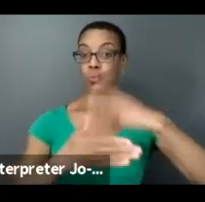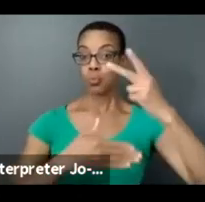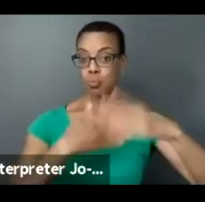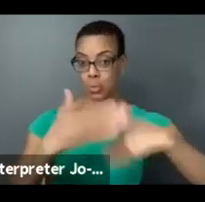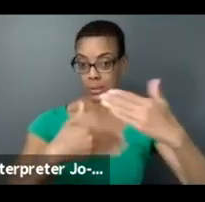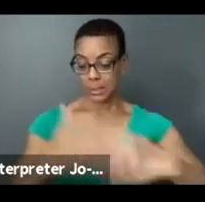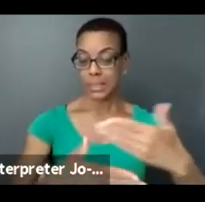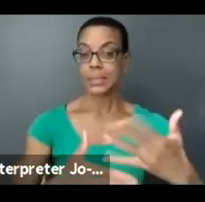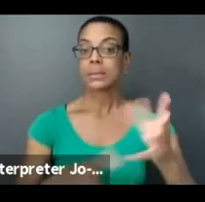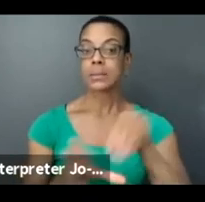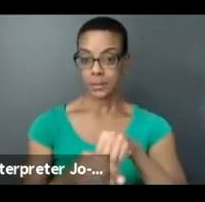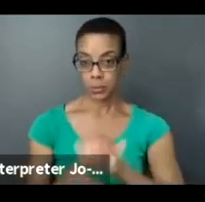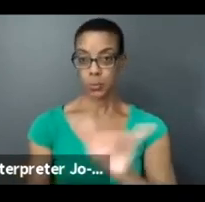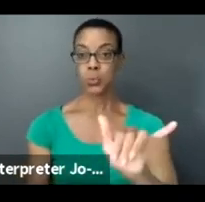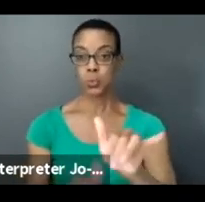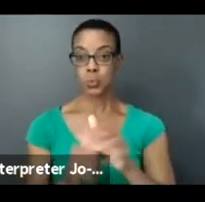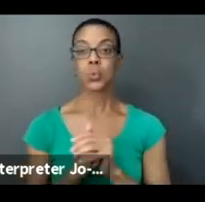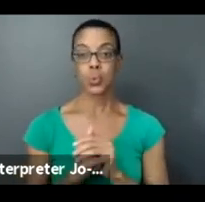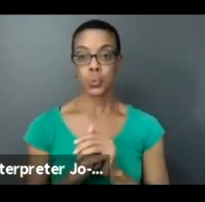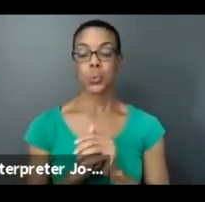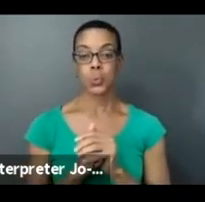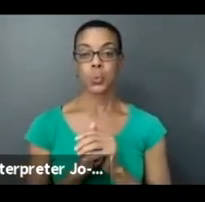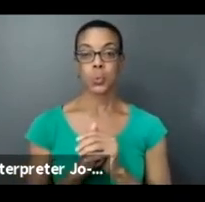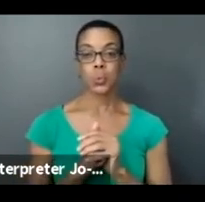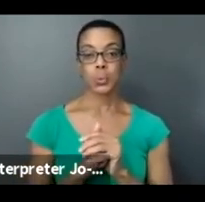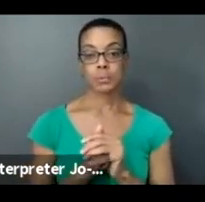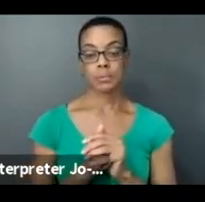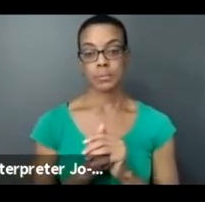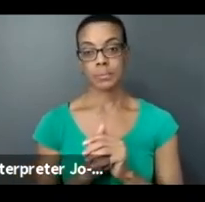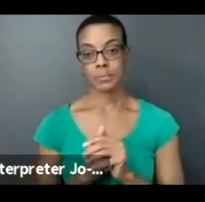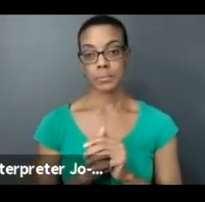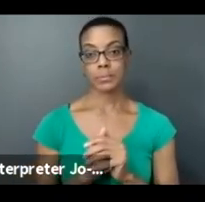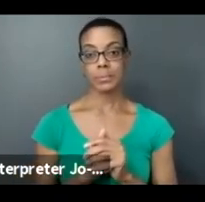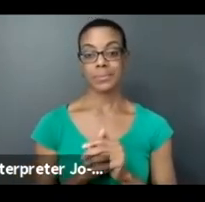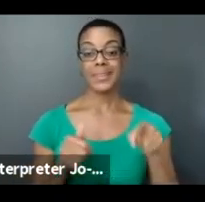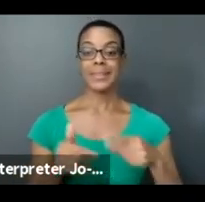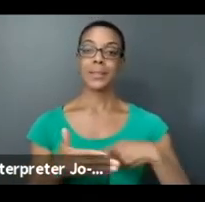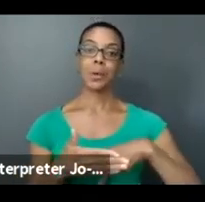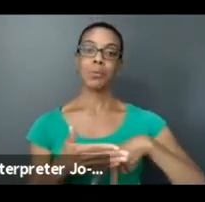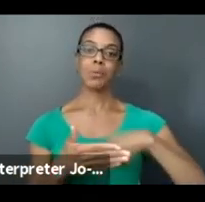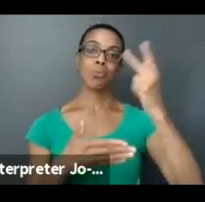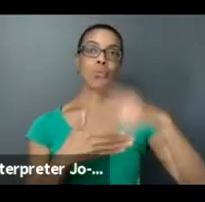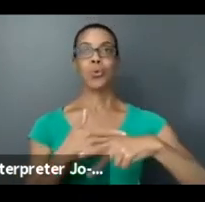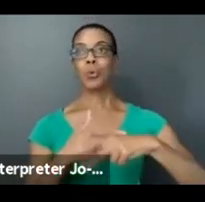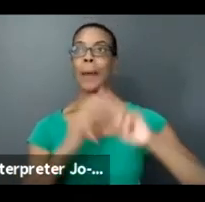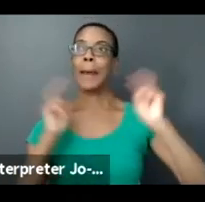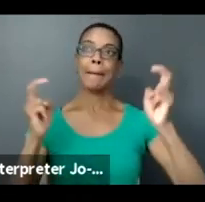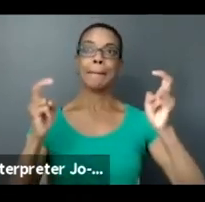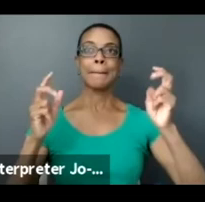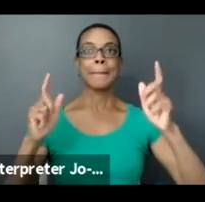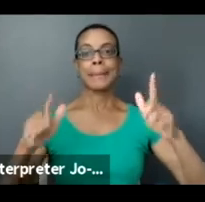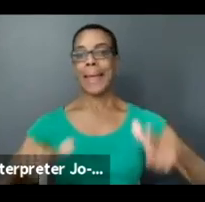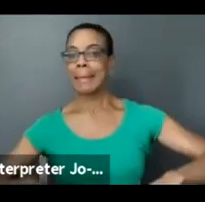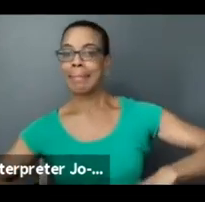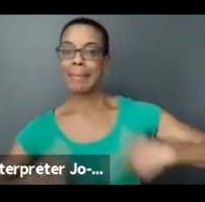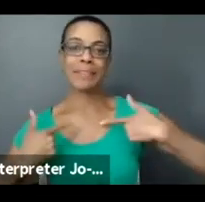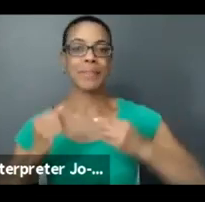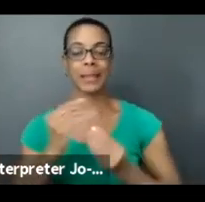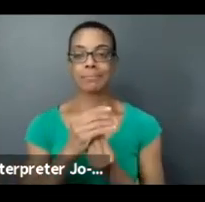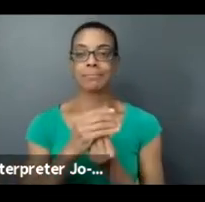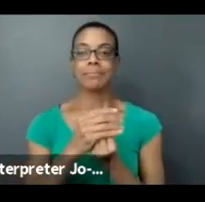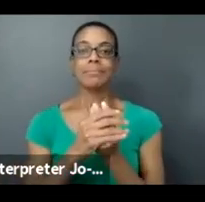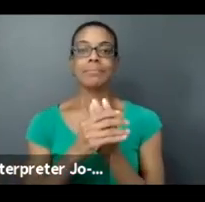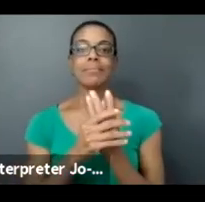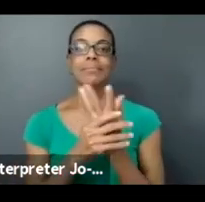program. This program is what I like to call a living program. So we're going to be constantly assessing how it's